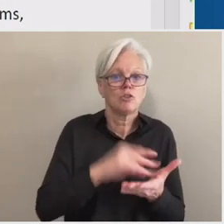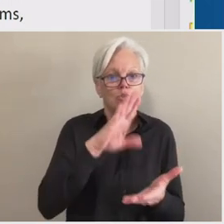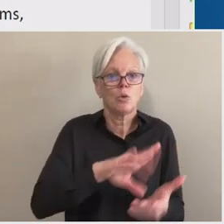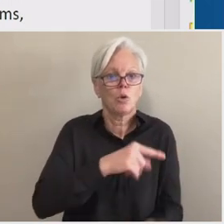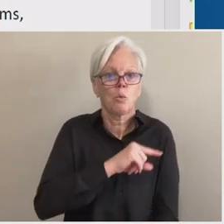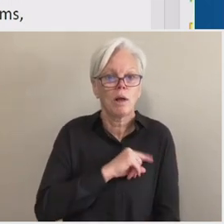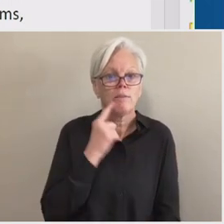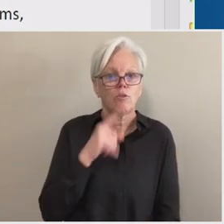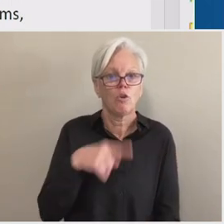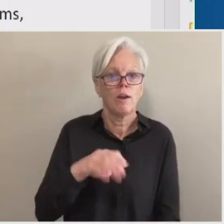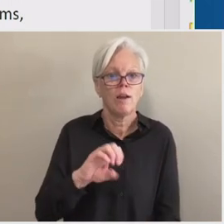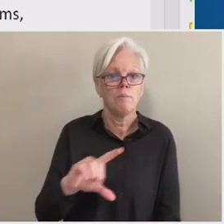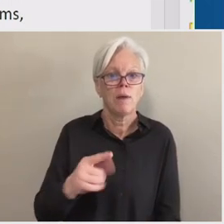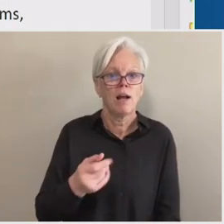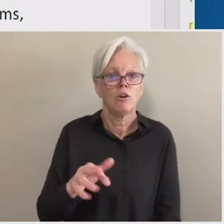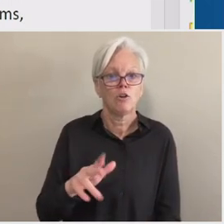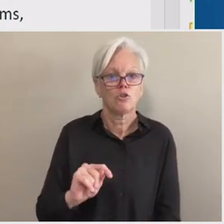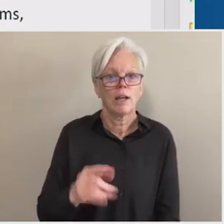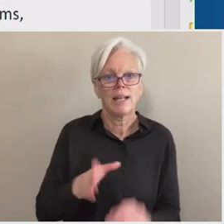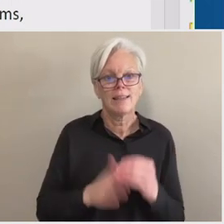funds at the end of the period.